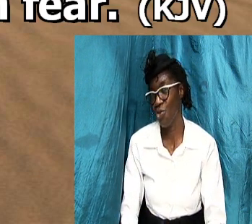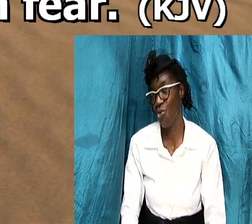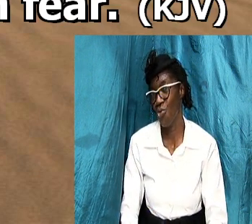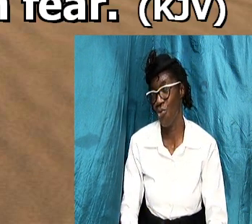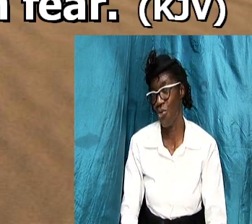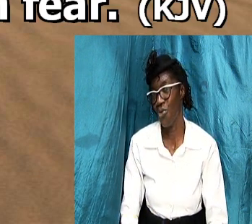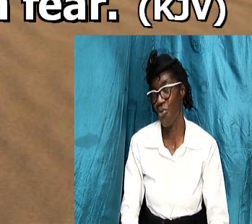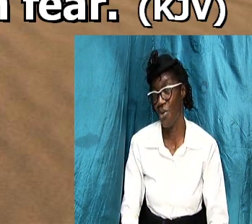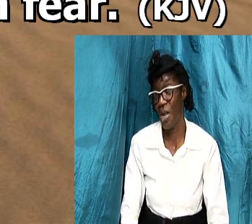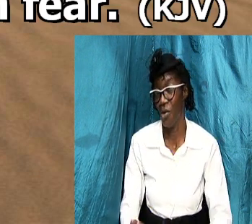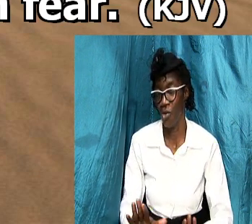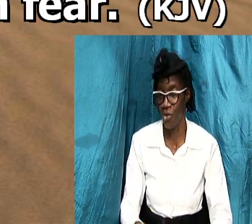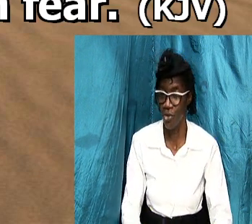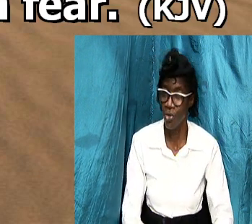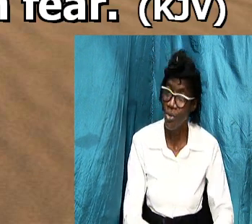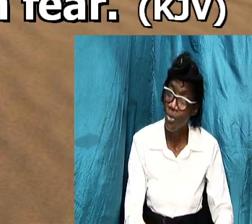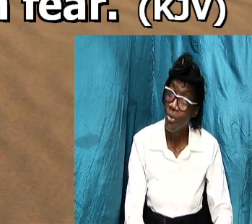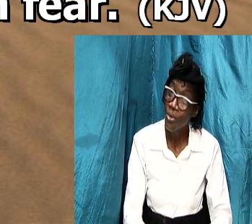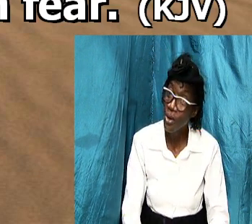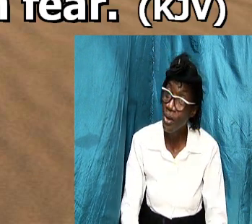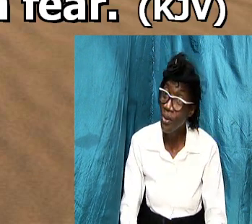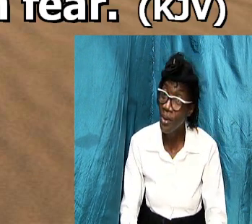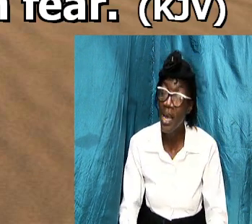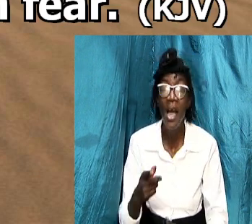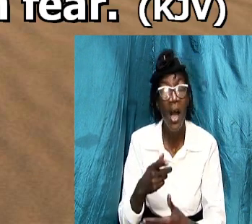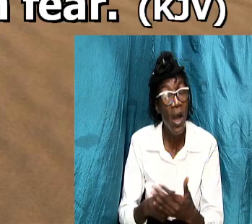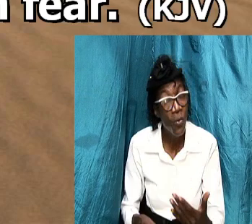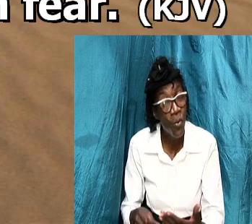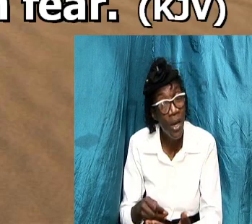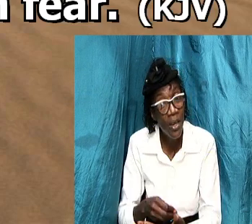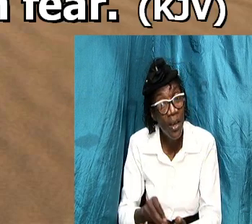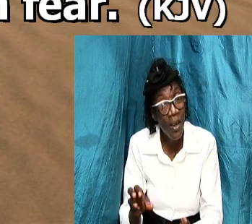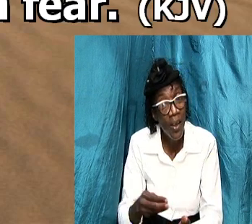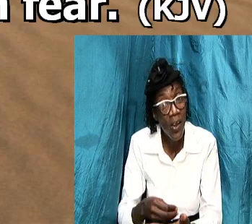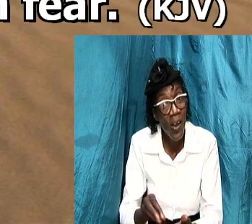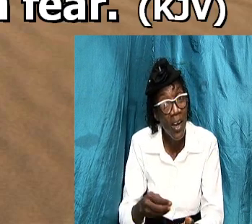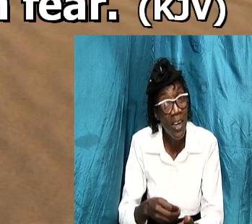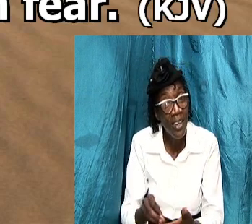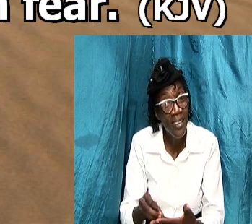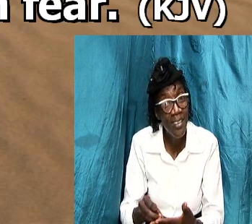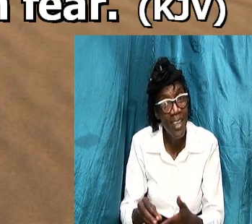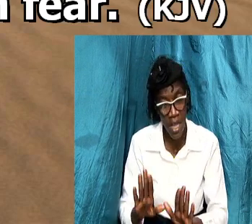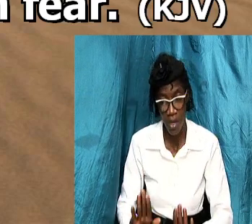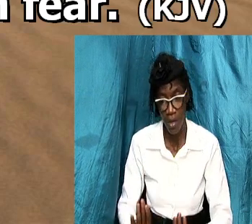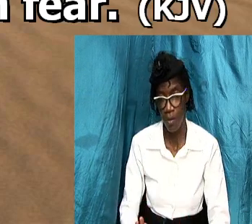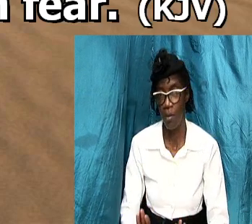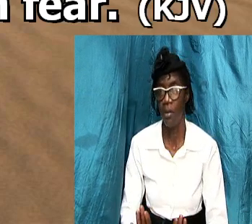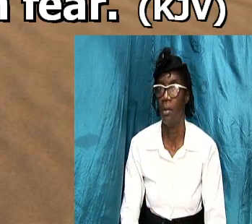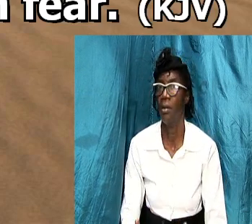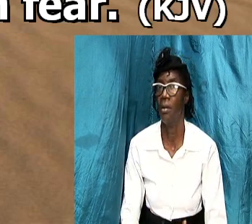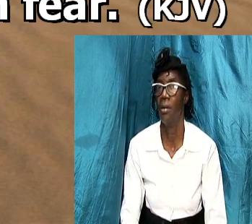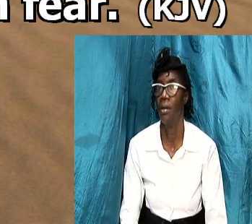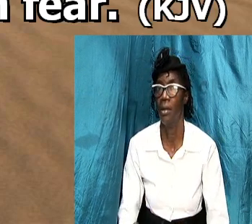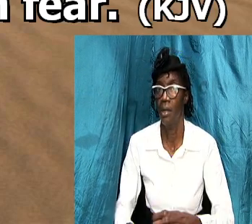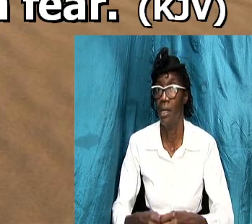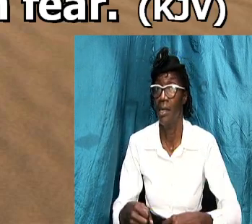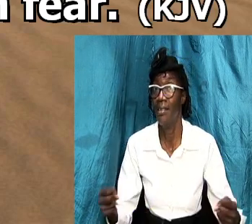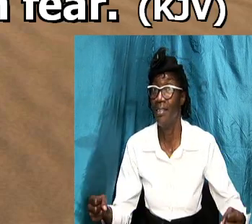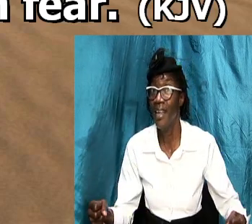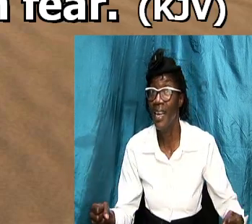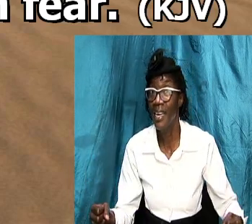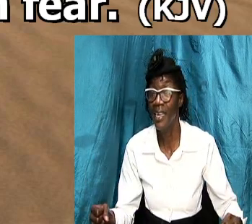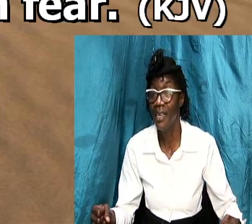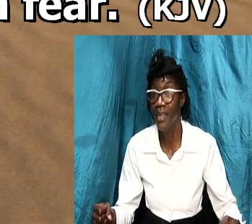what extent at what cost the yield sign is right there on that roundabout and if we dare to just